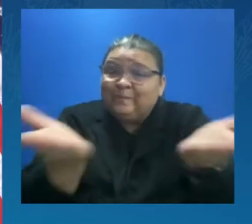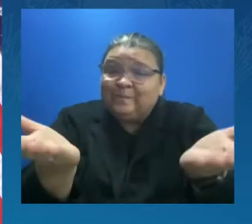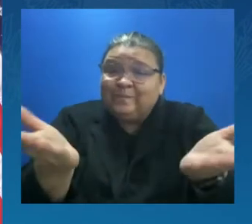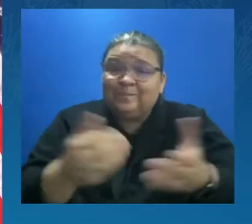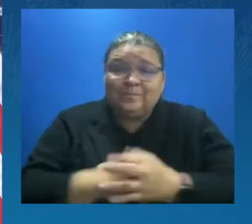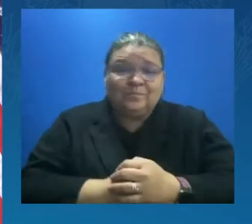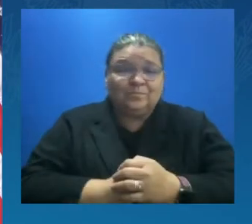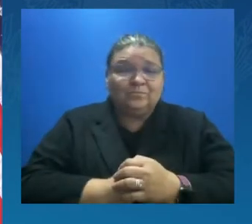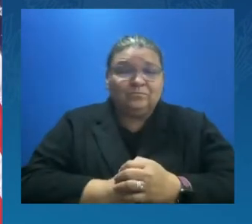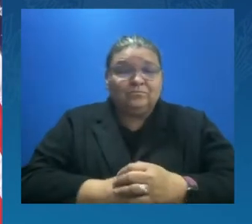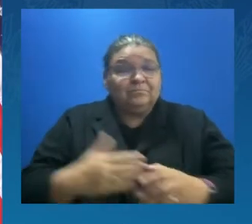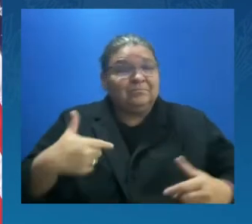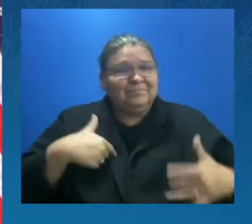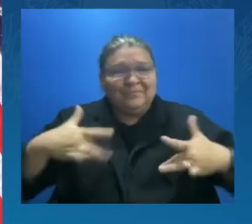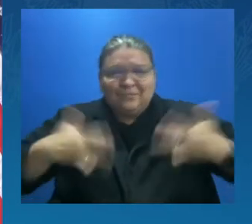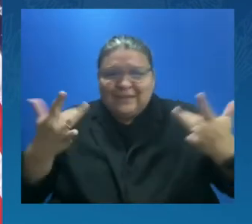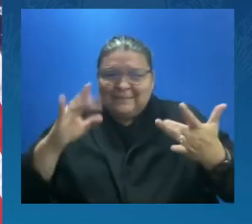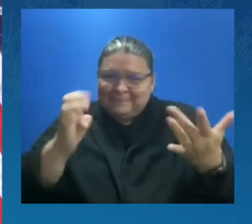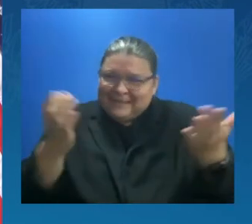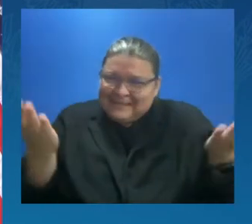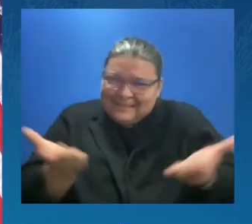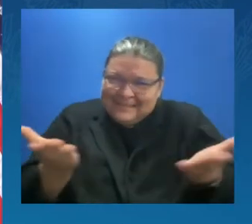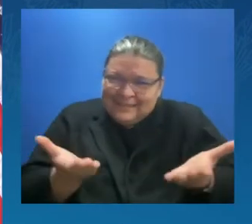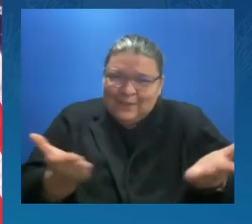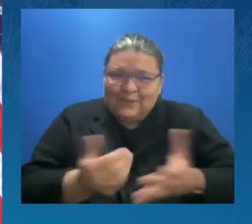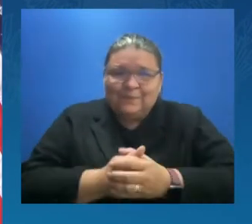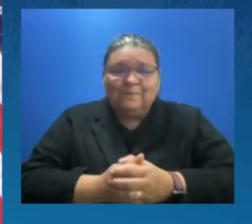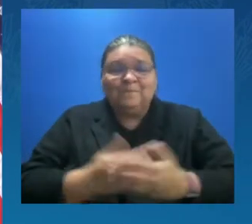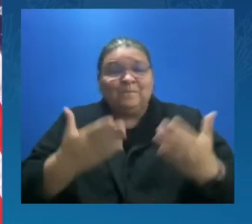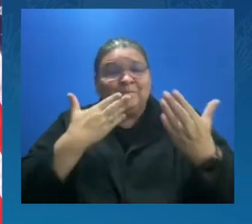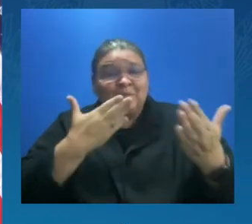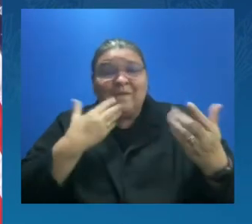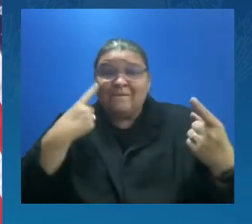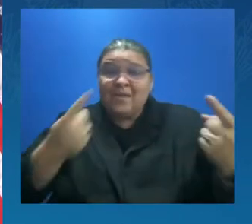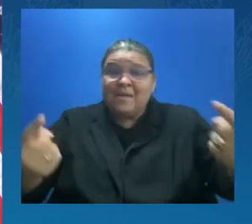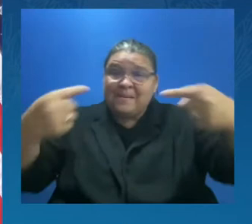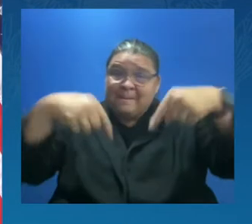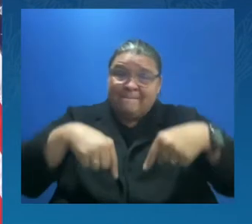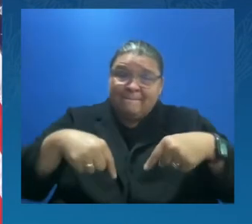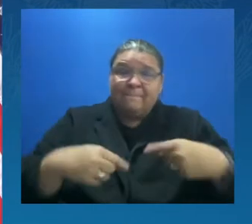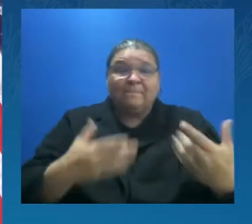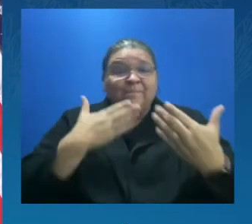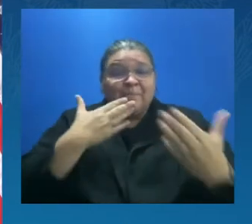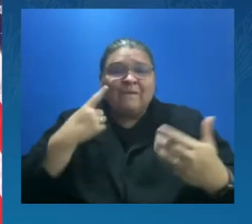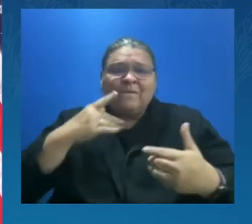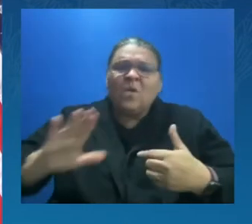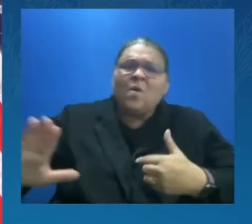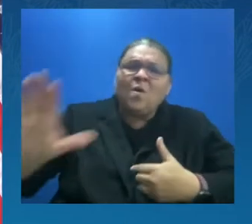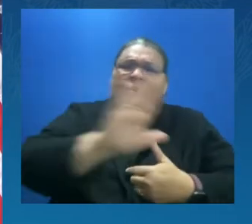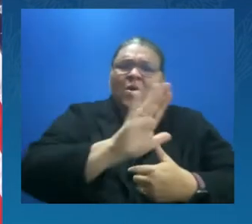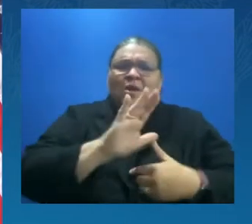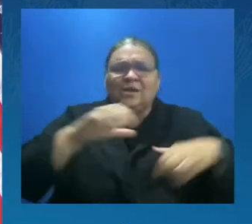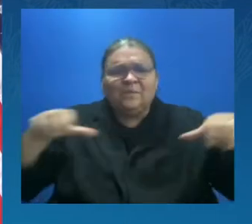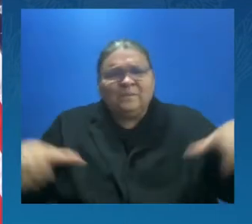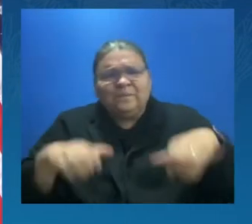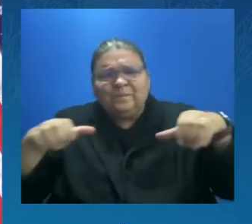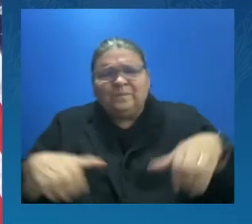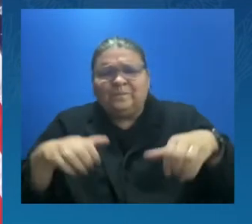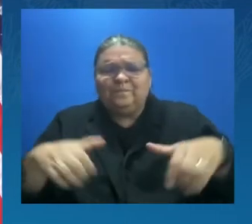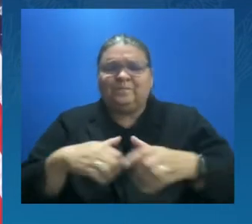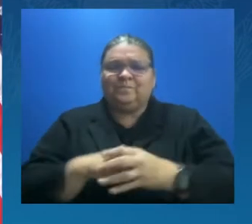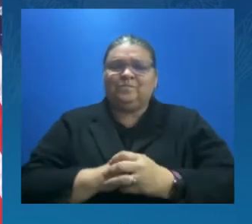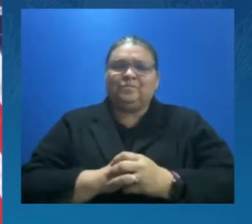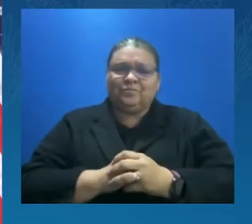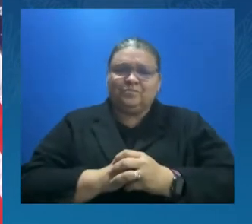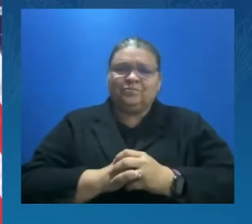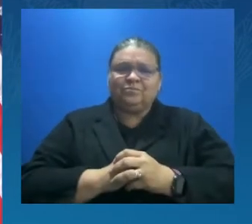I want to just thank all of you for being here and for all that you have done. You know, it is a very